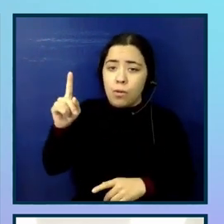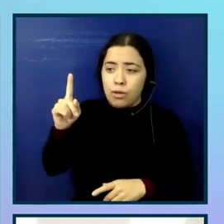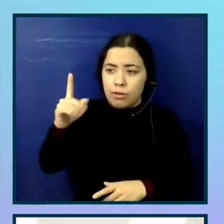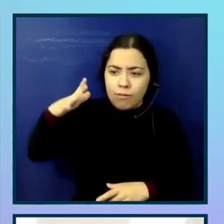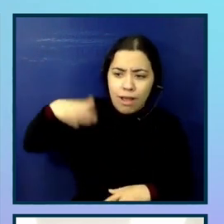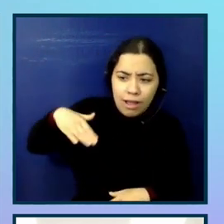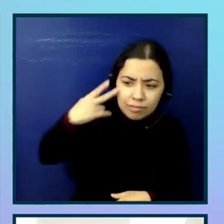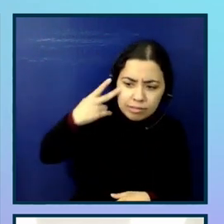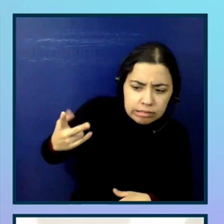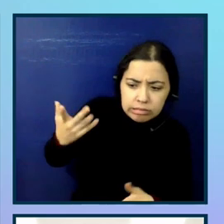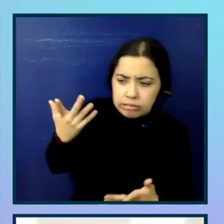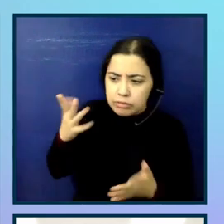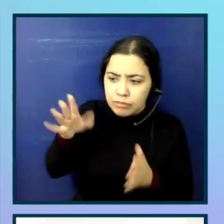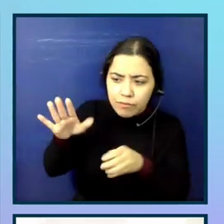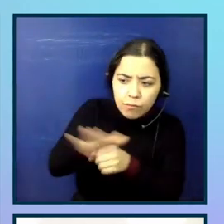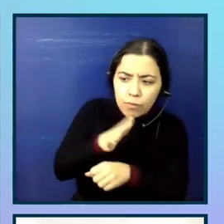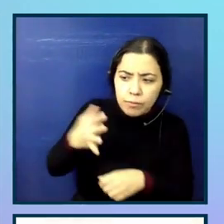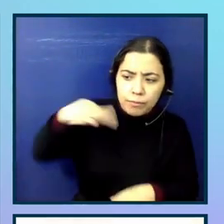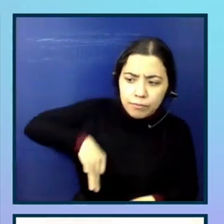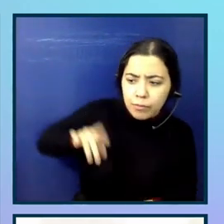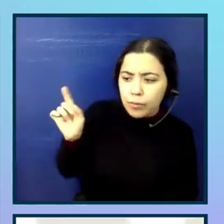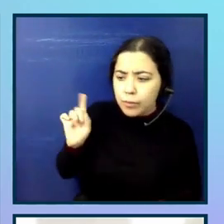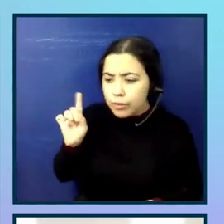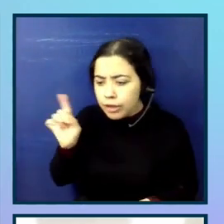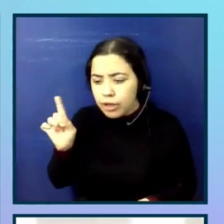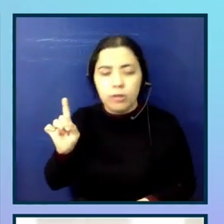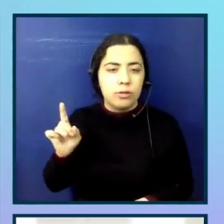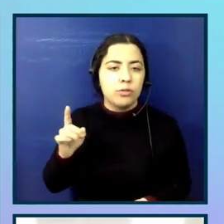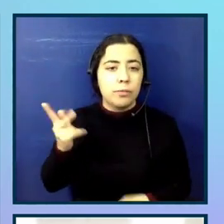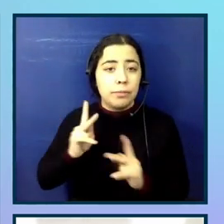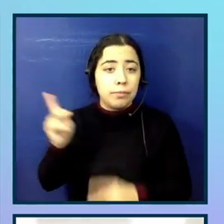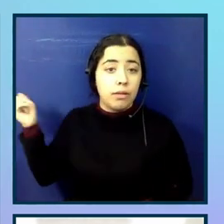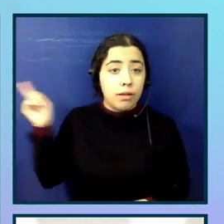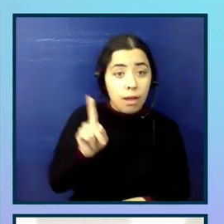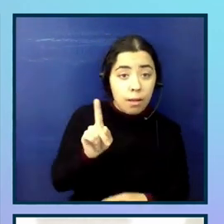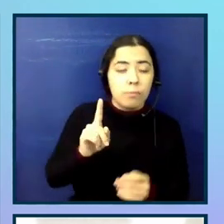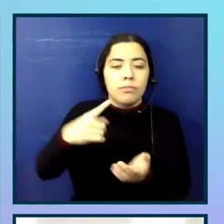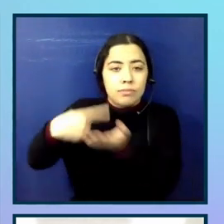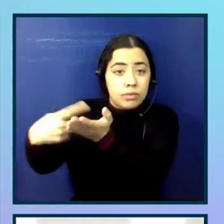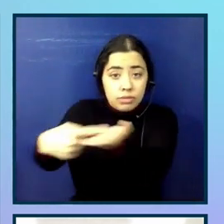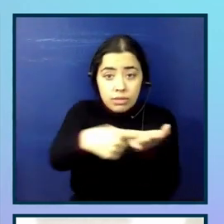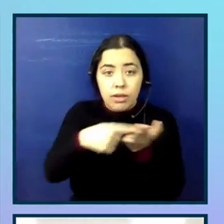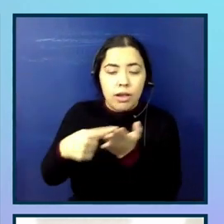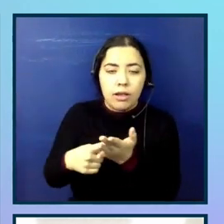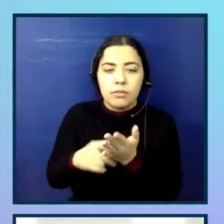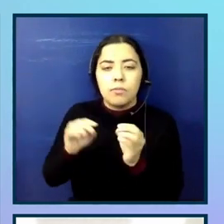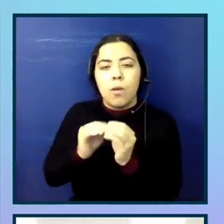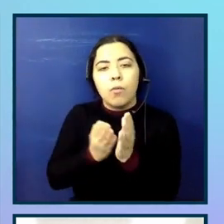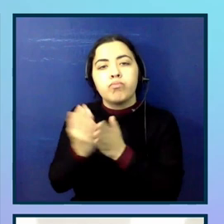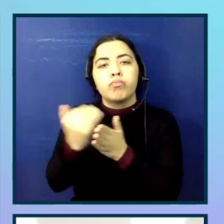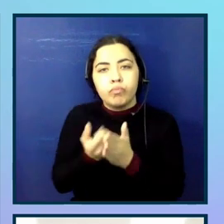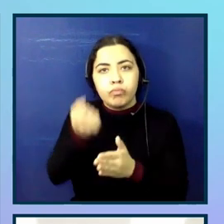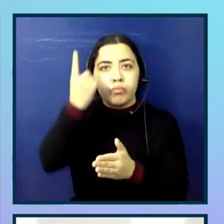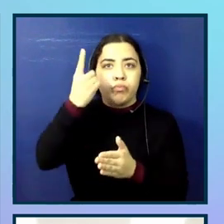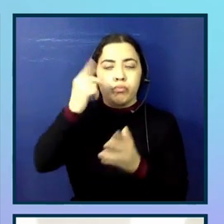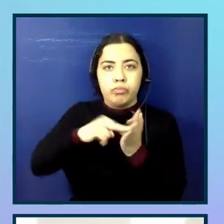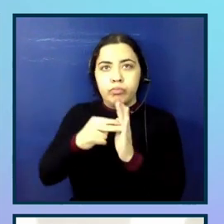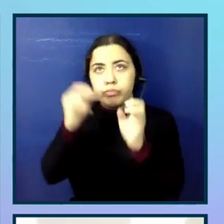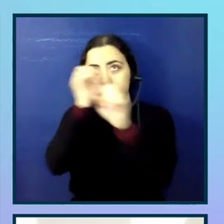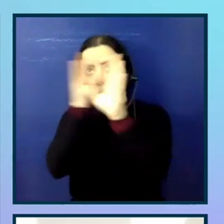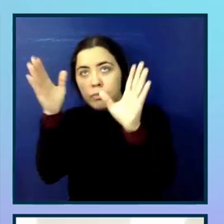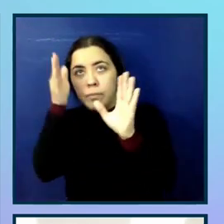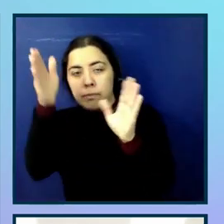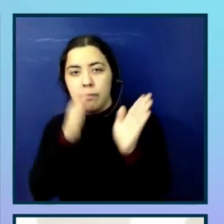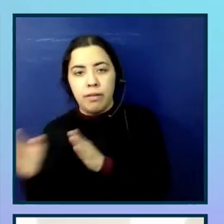of that before. So again, a really good tip to bring them in to have that discussion. We ran team workshops to complete basic page